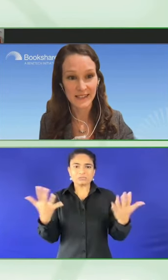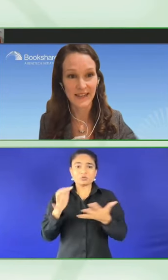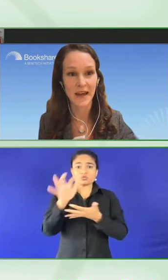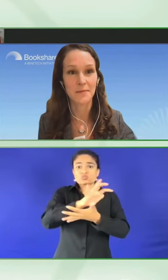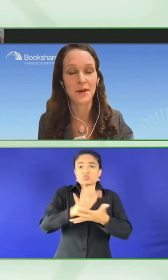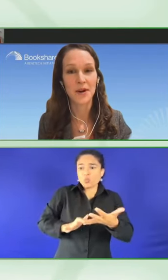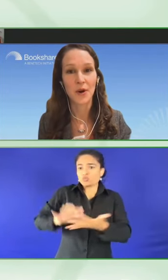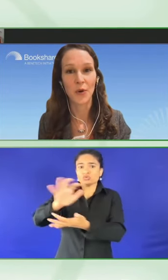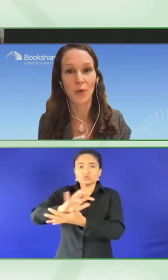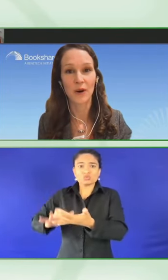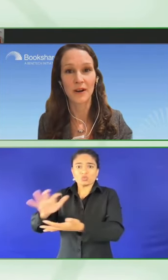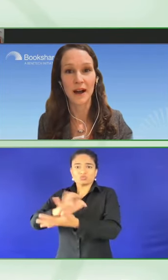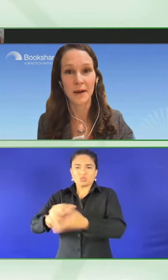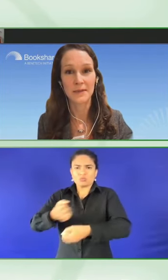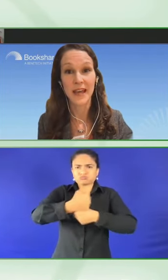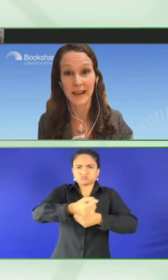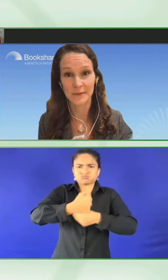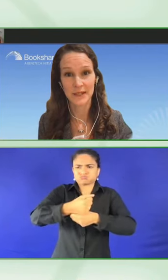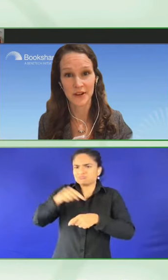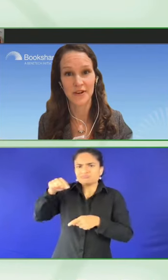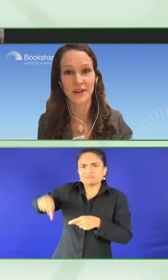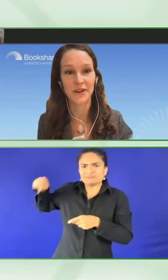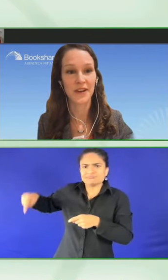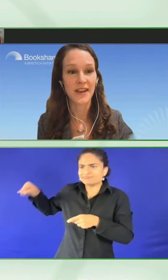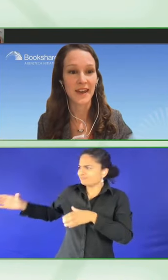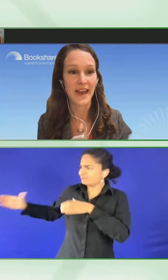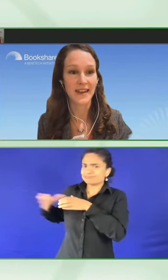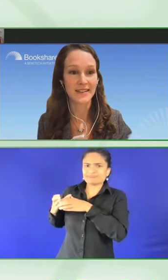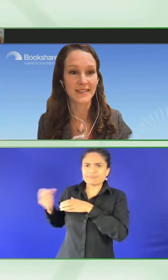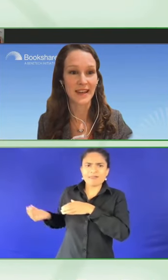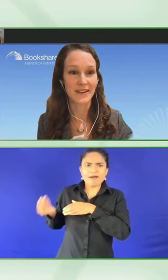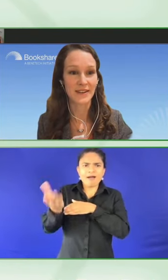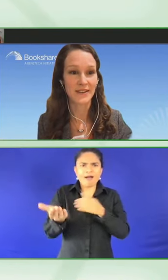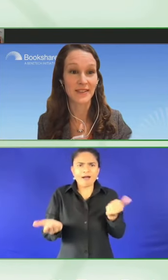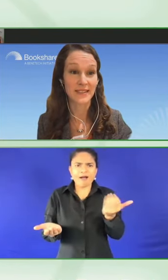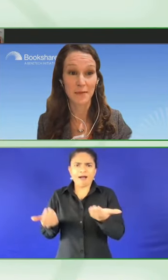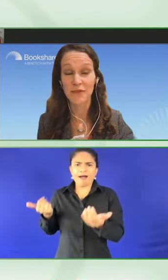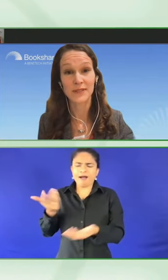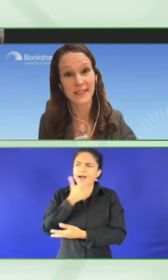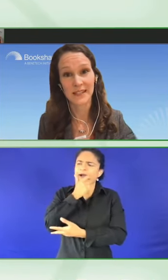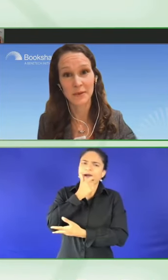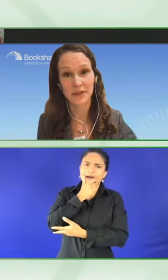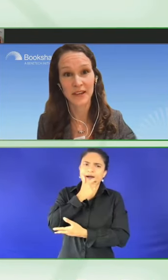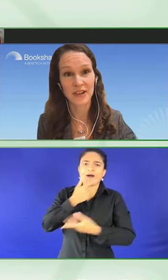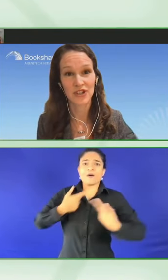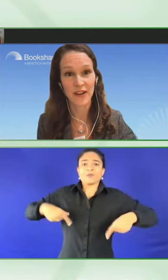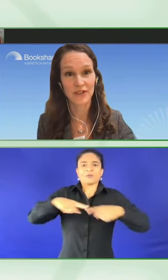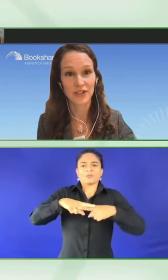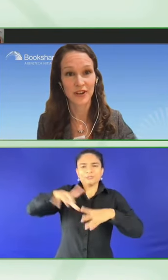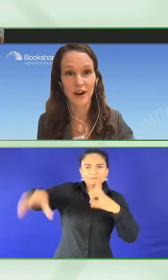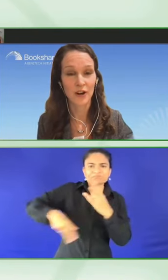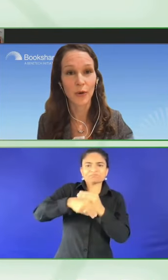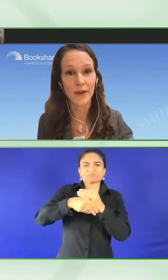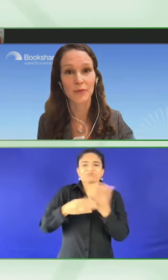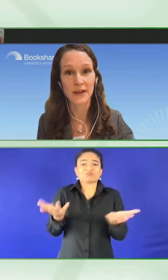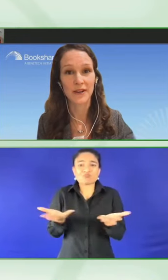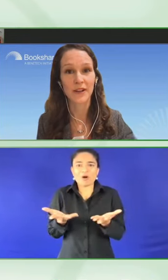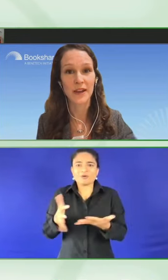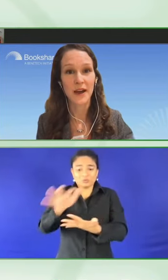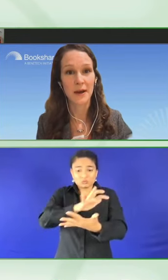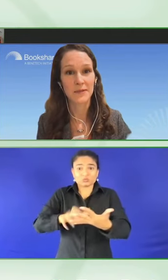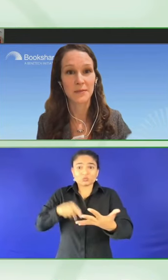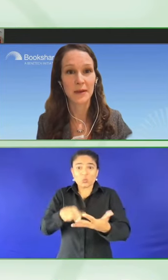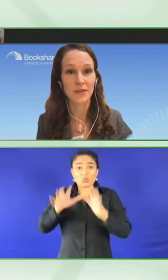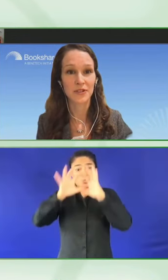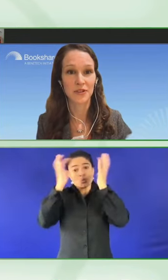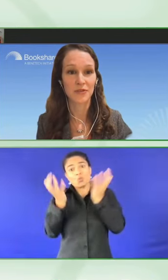like STEM or text material. And some of those accessibility challenges are quite real